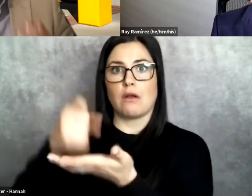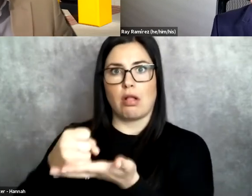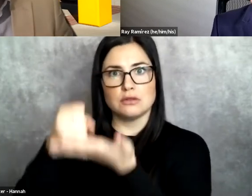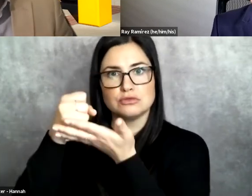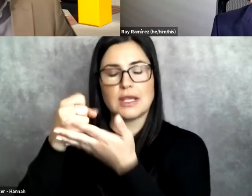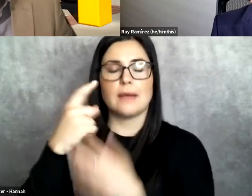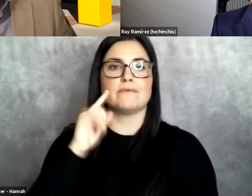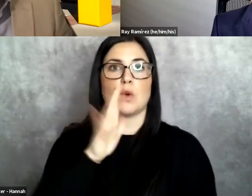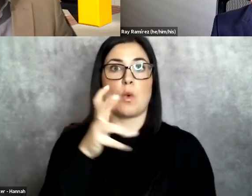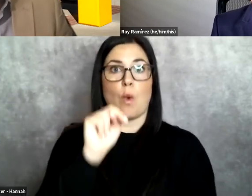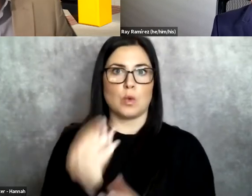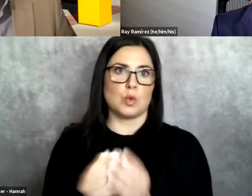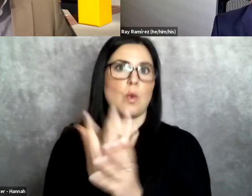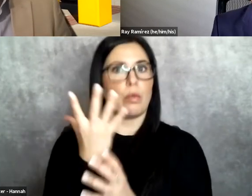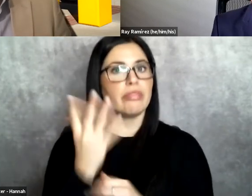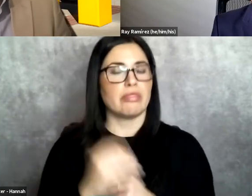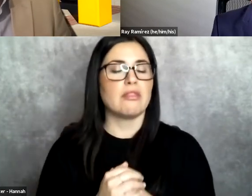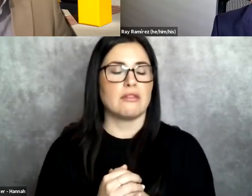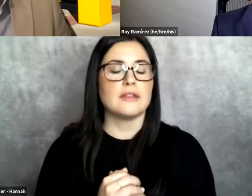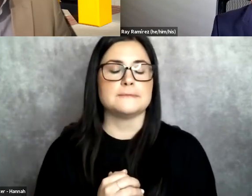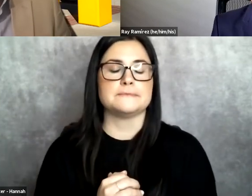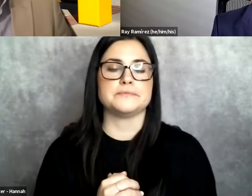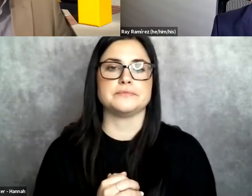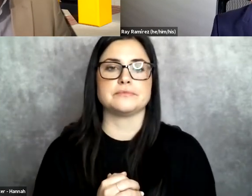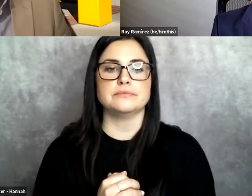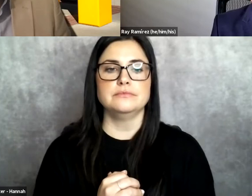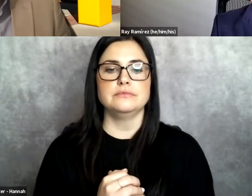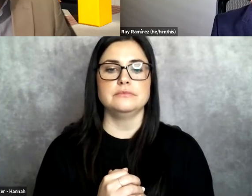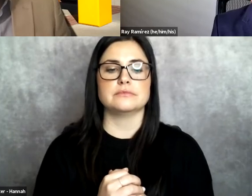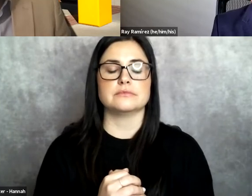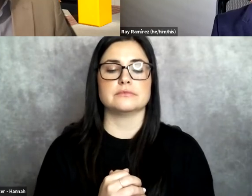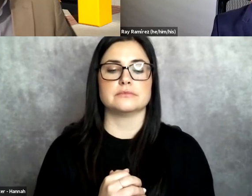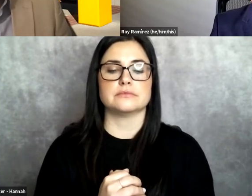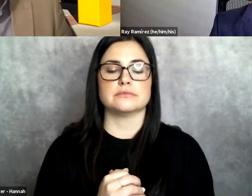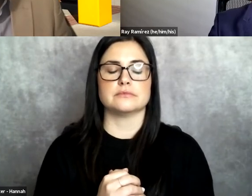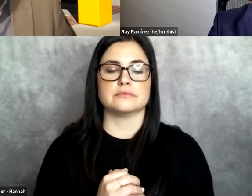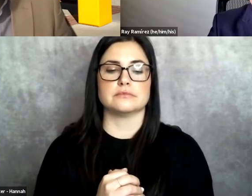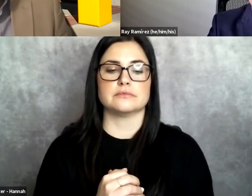to your growth as a scholar, right? And, you know, I can, you know, definitely is not,